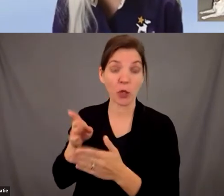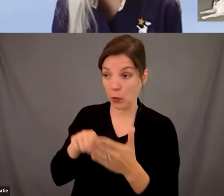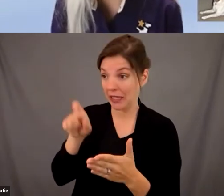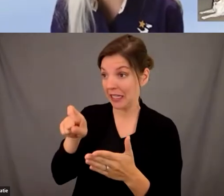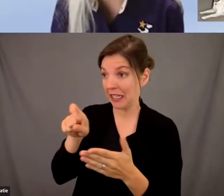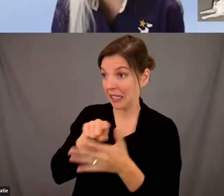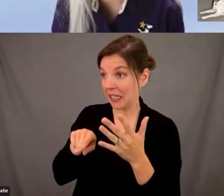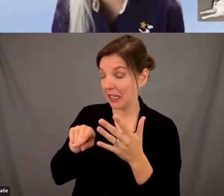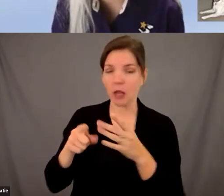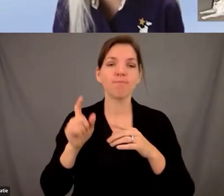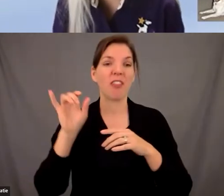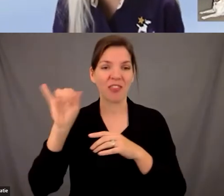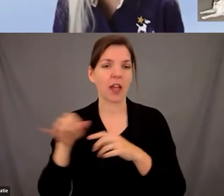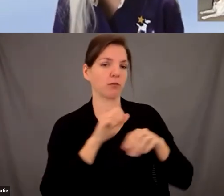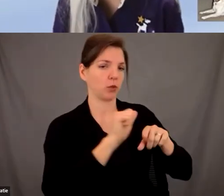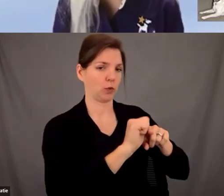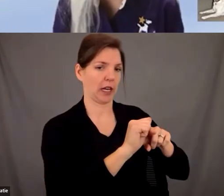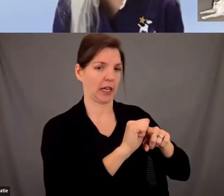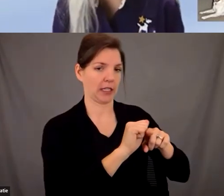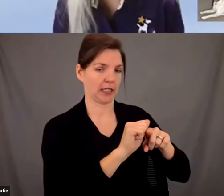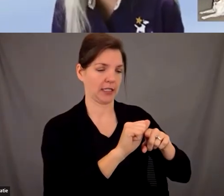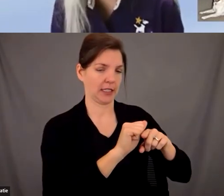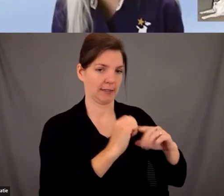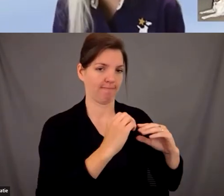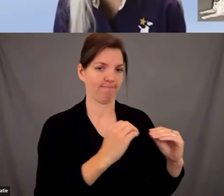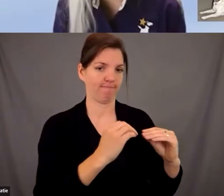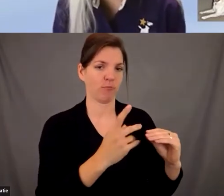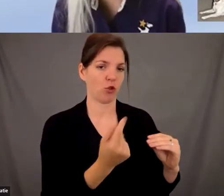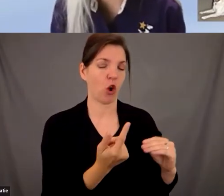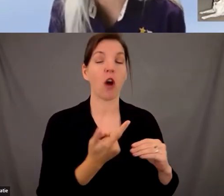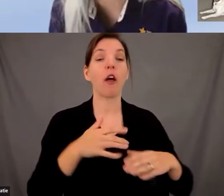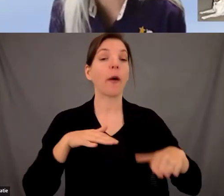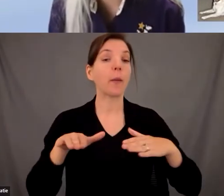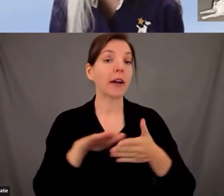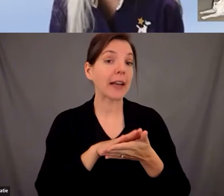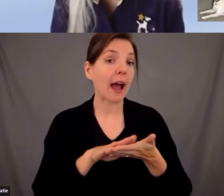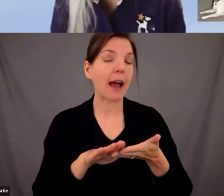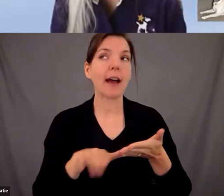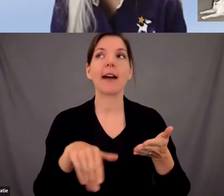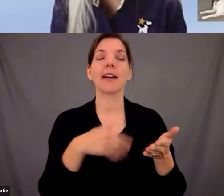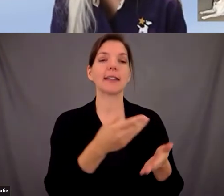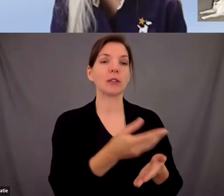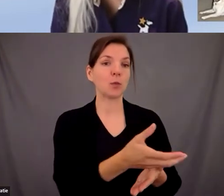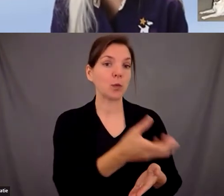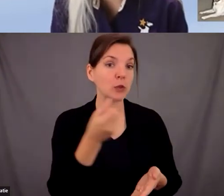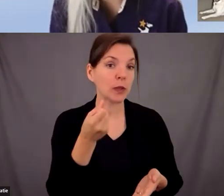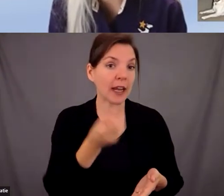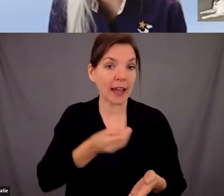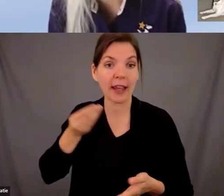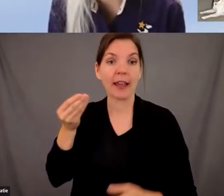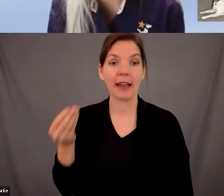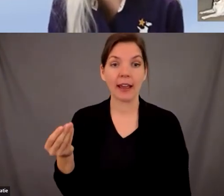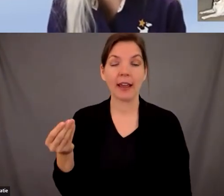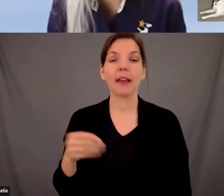of skills which includes retrieves and you know walking nicely and all that kind of stuff um and then